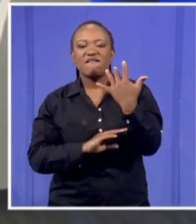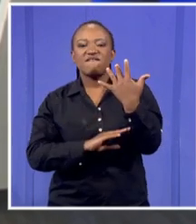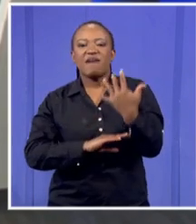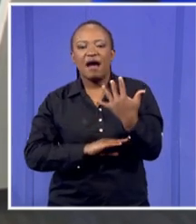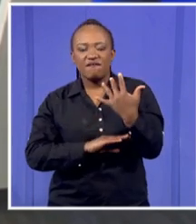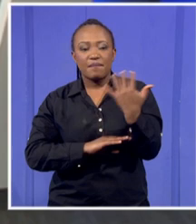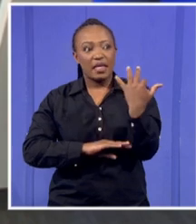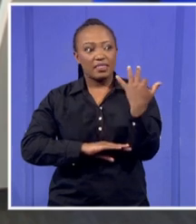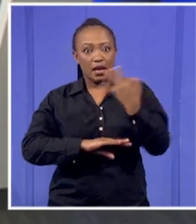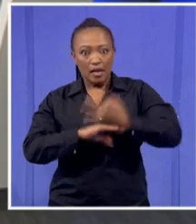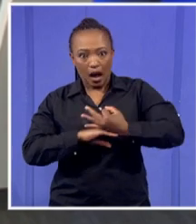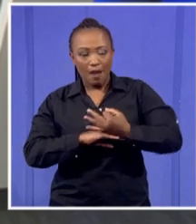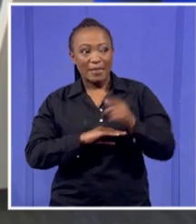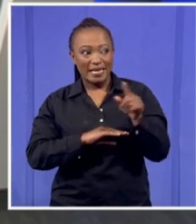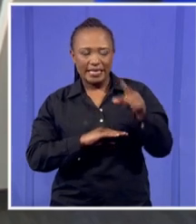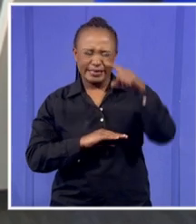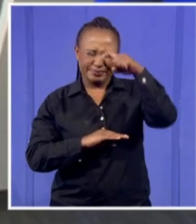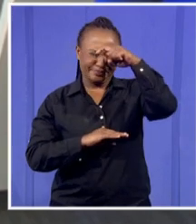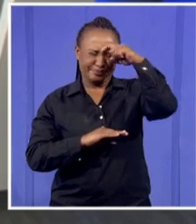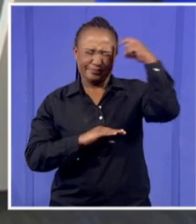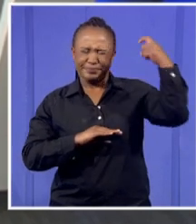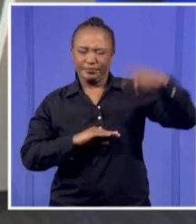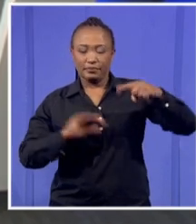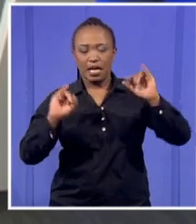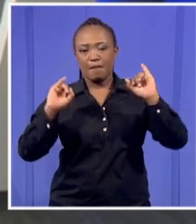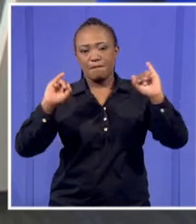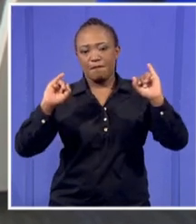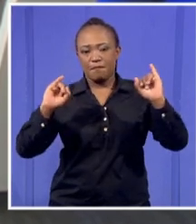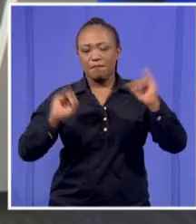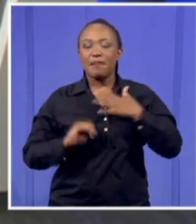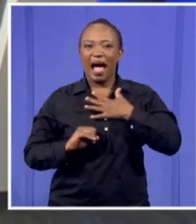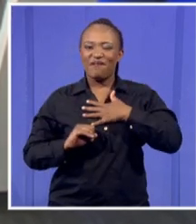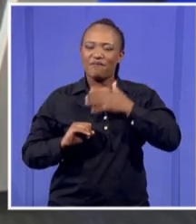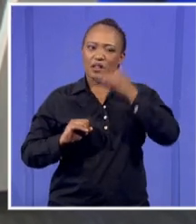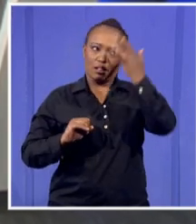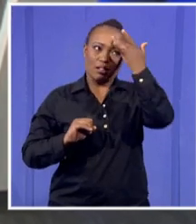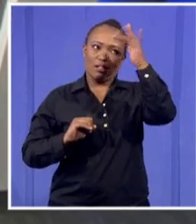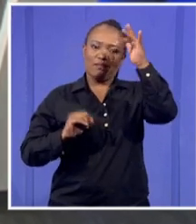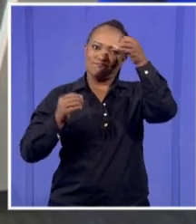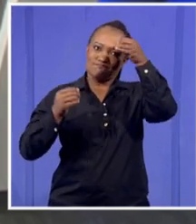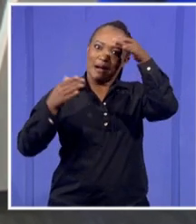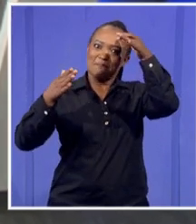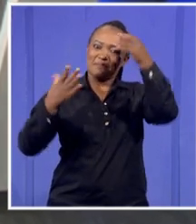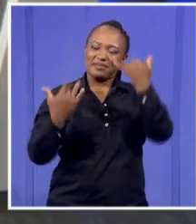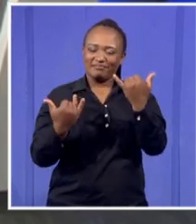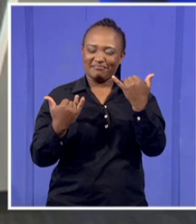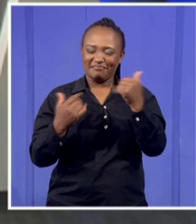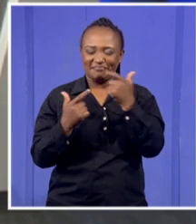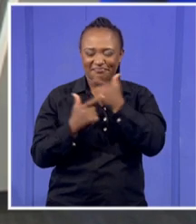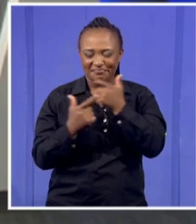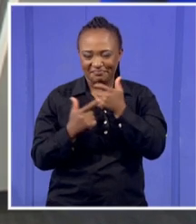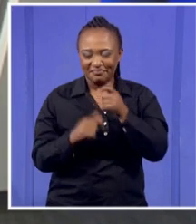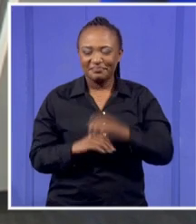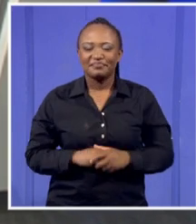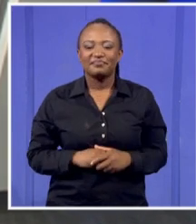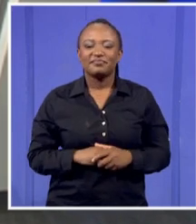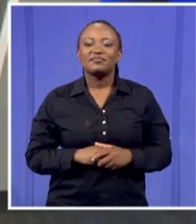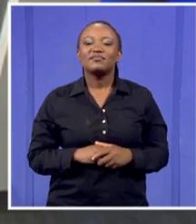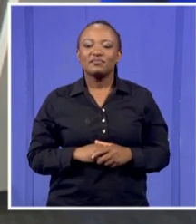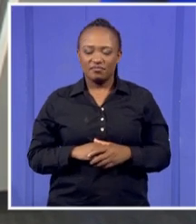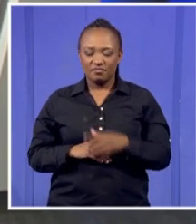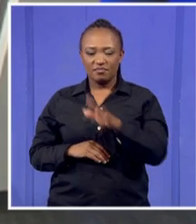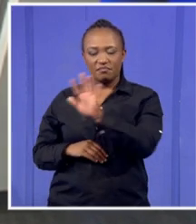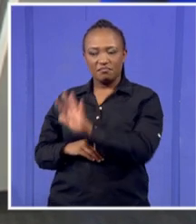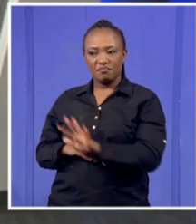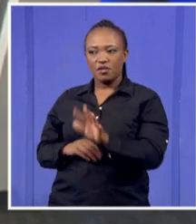their heat wave. Perfect. Okay. That's exactly what it Okay. I feel smarter. Thank you. So the meteorologists at the Weather Service, they refer